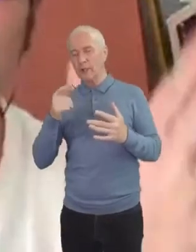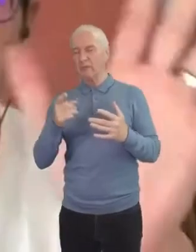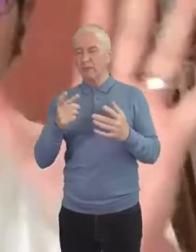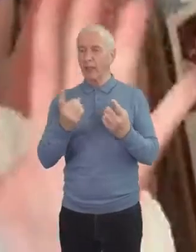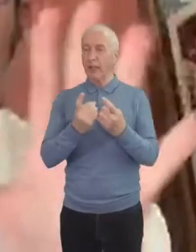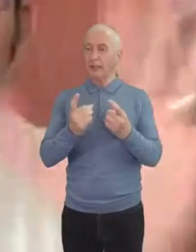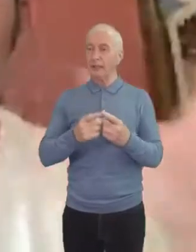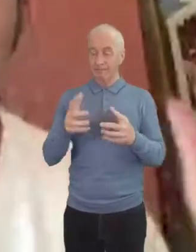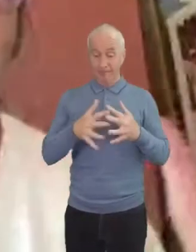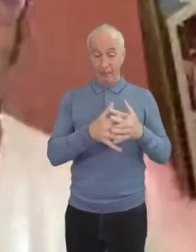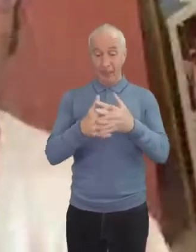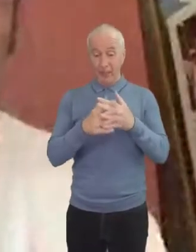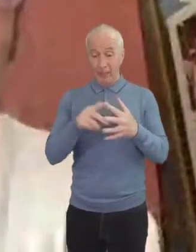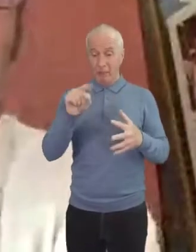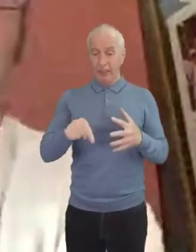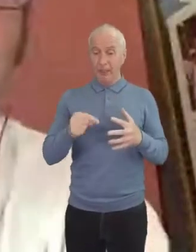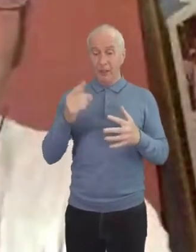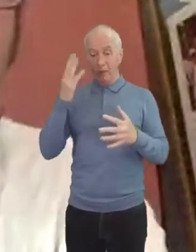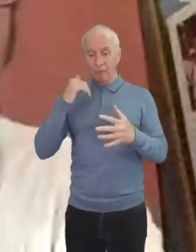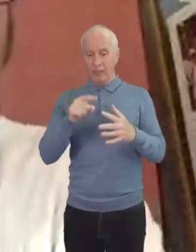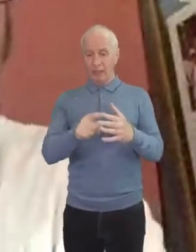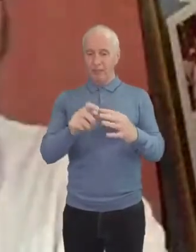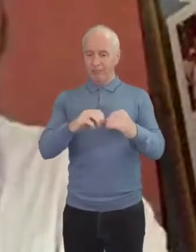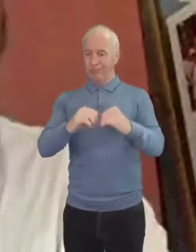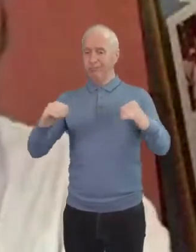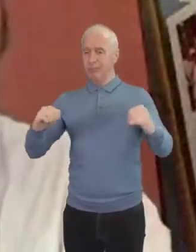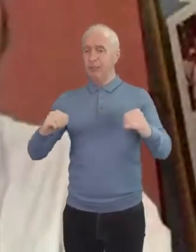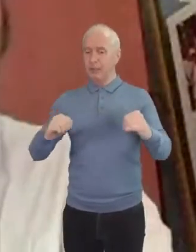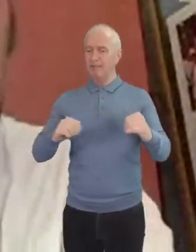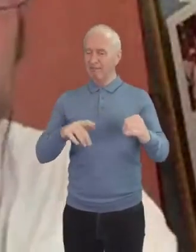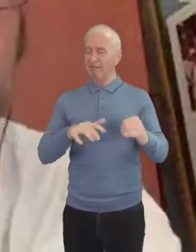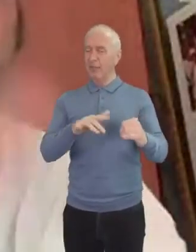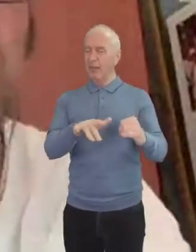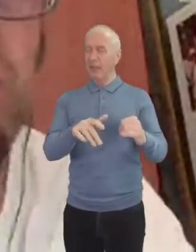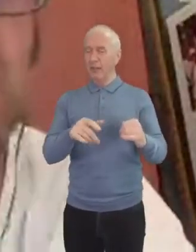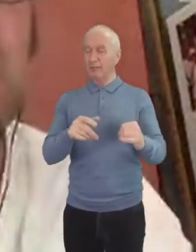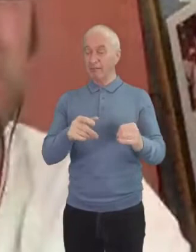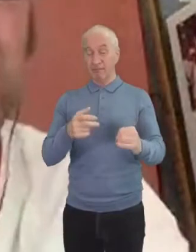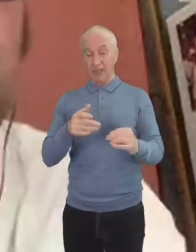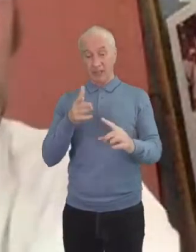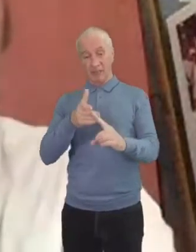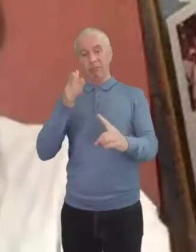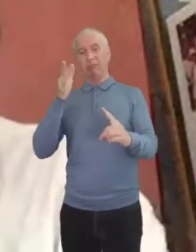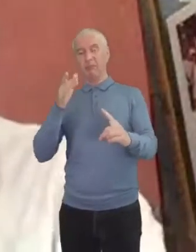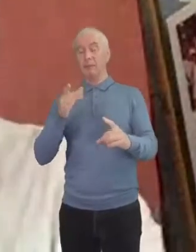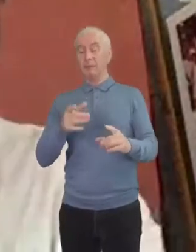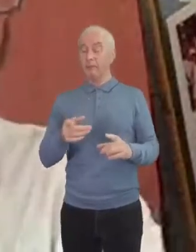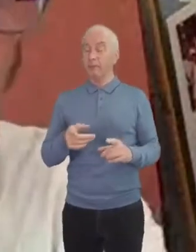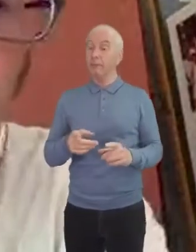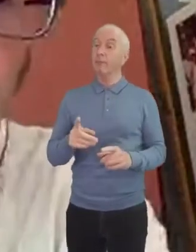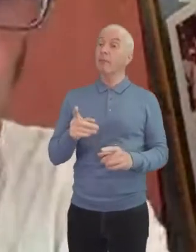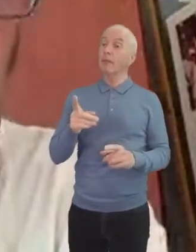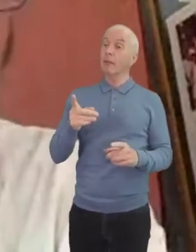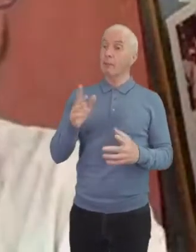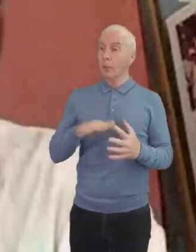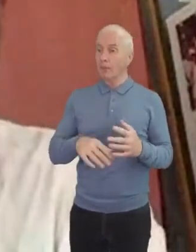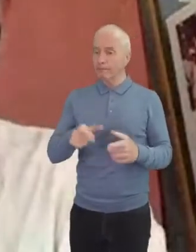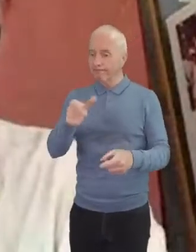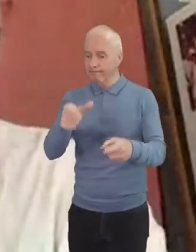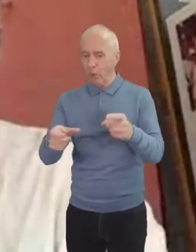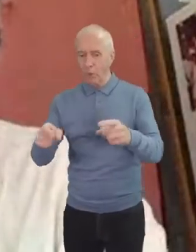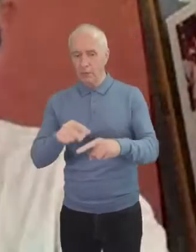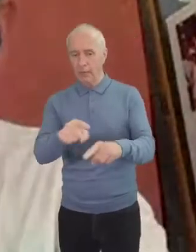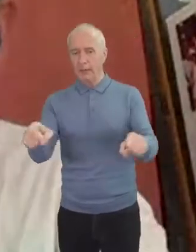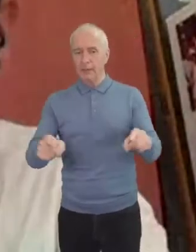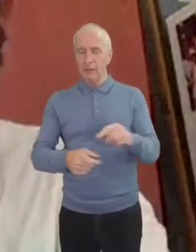racial fault line is very apparent um uh but then when it comes to you know folks that experience poverty that